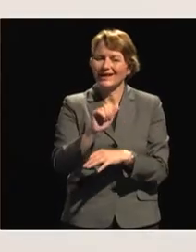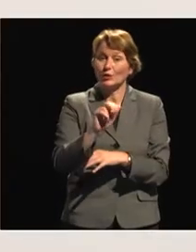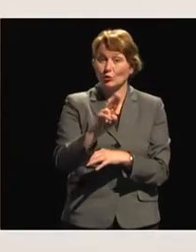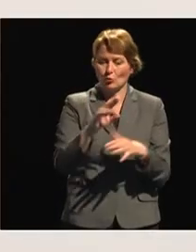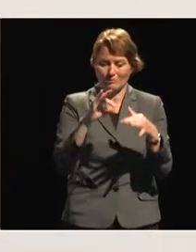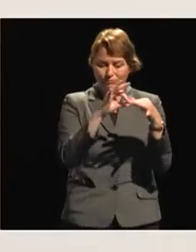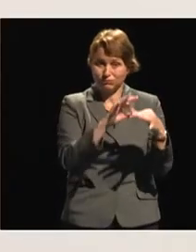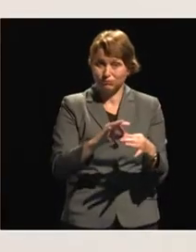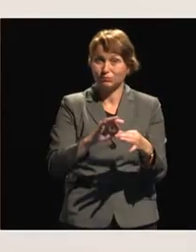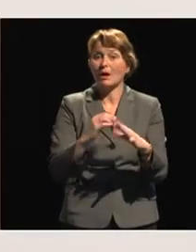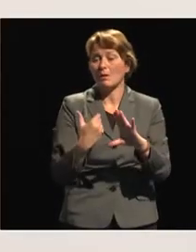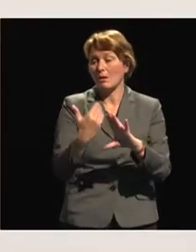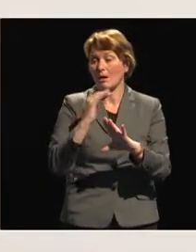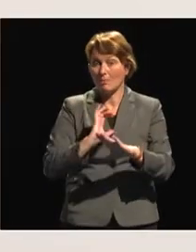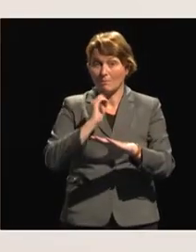was created,